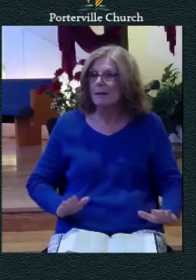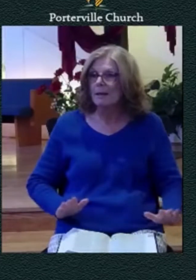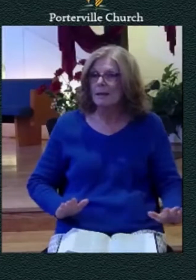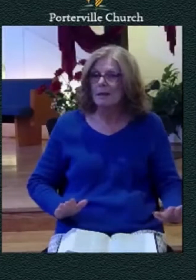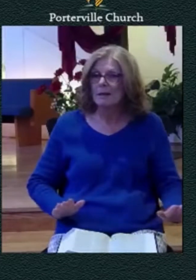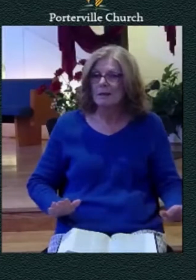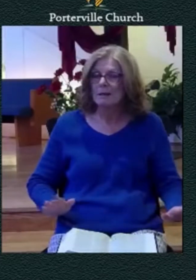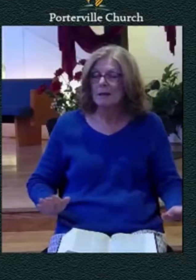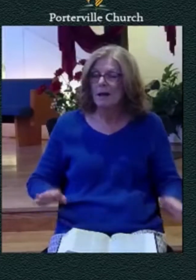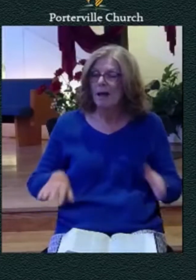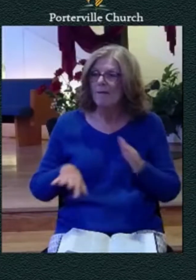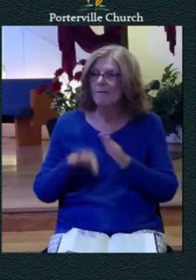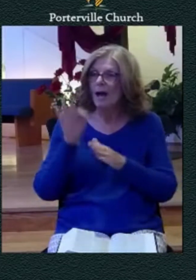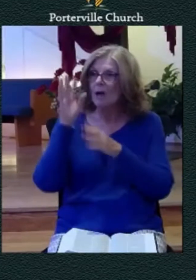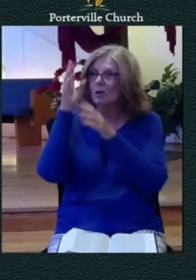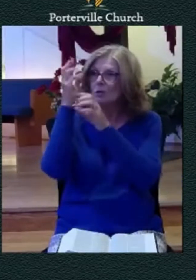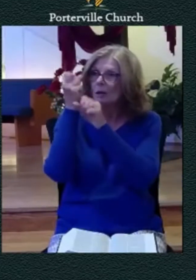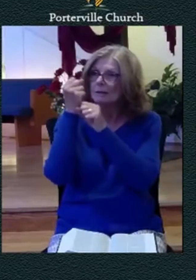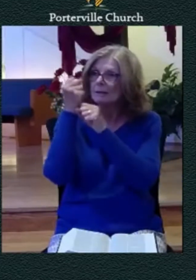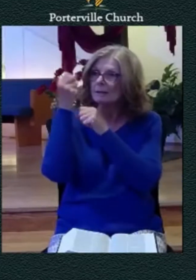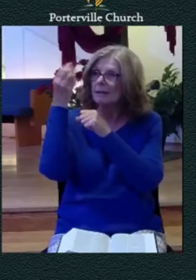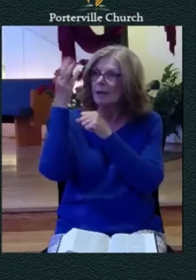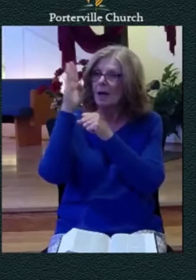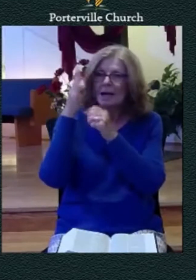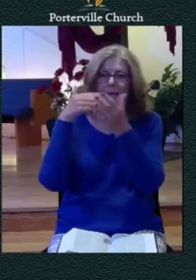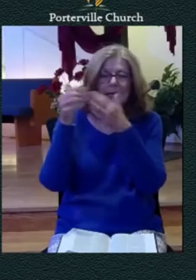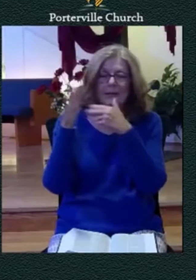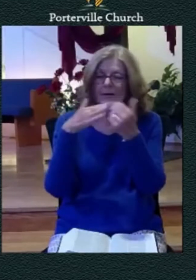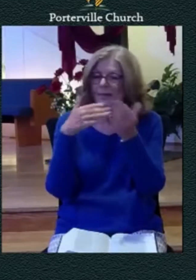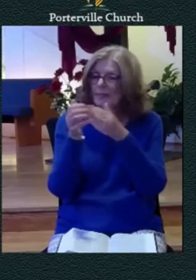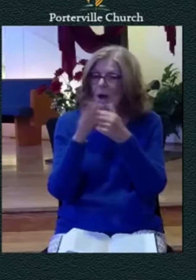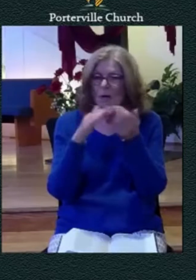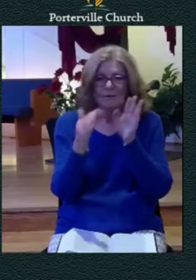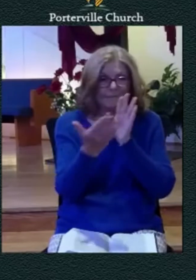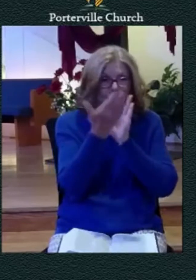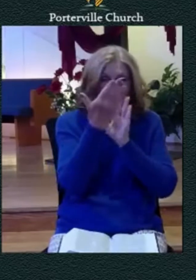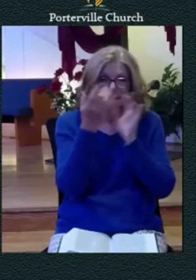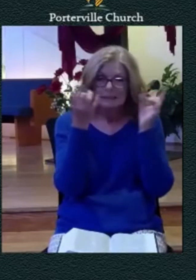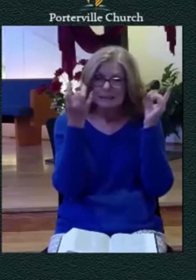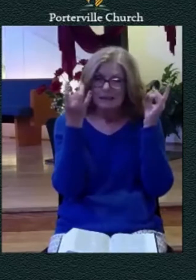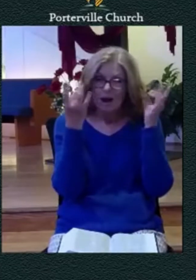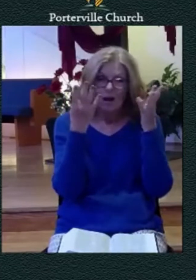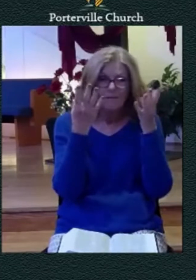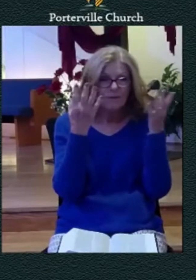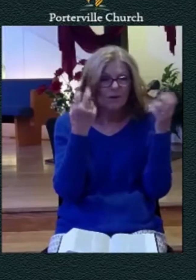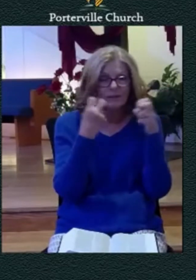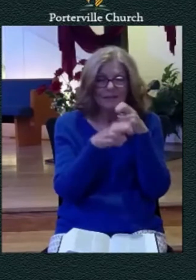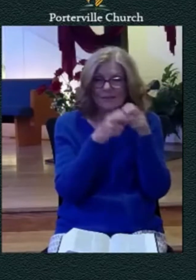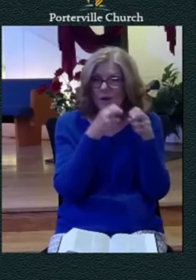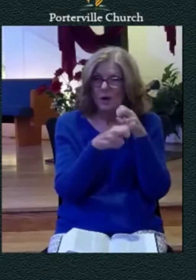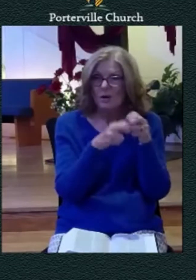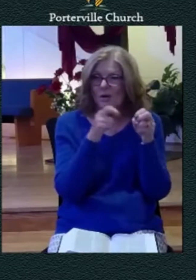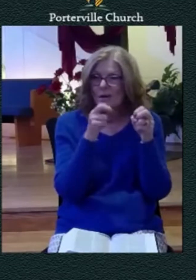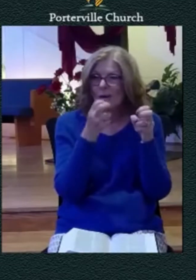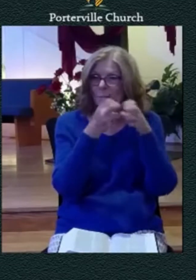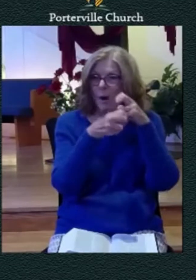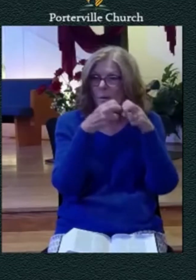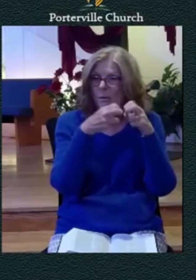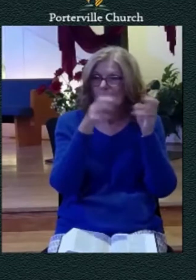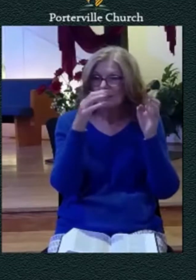that even in the face of great difficulty the confidence has been gained